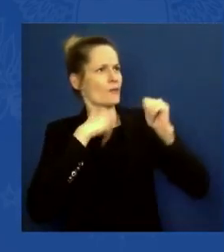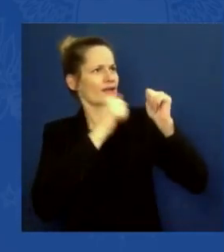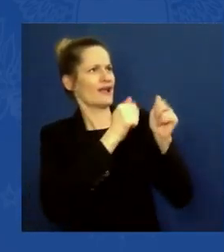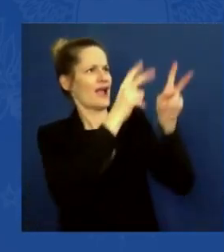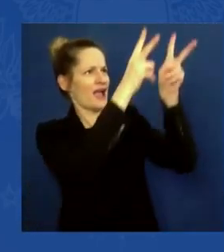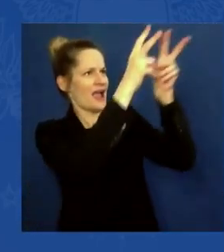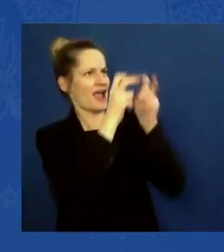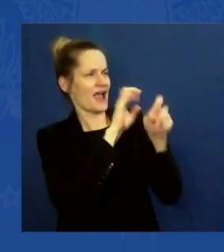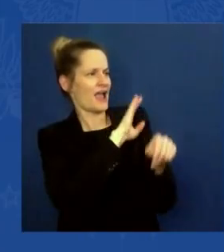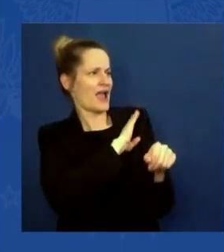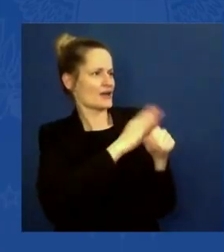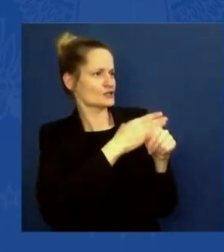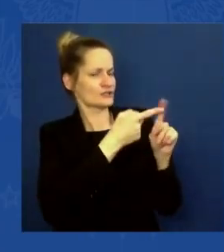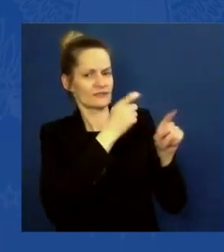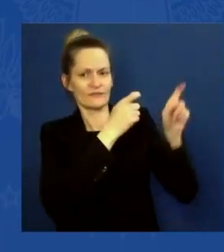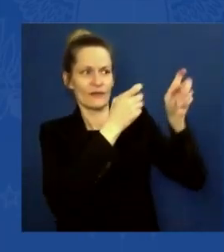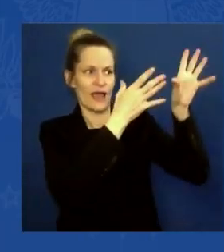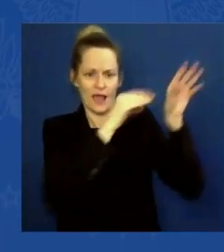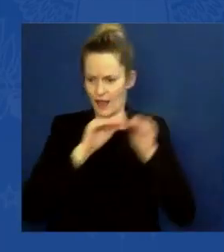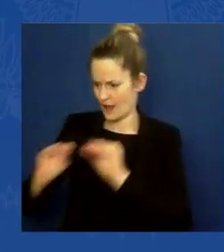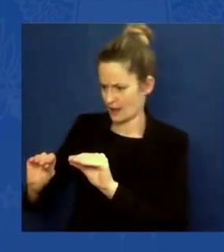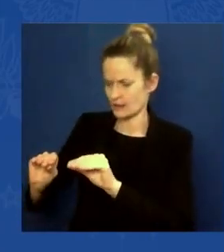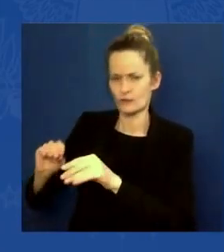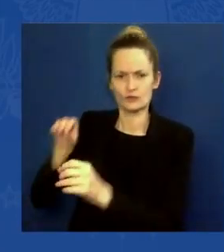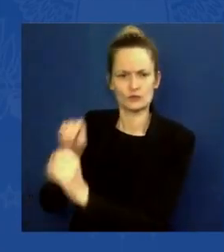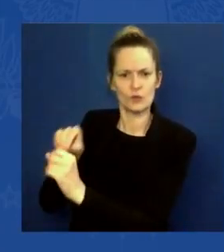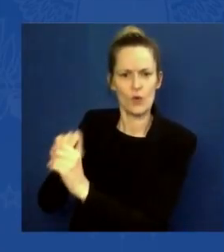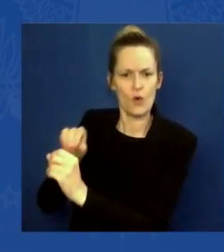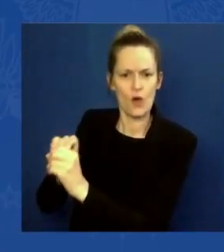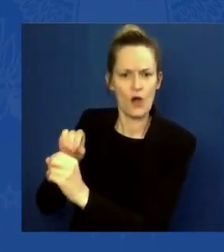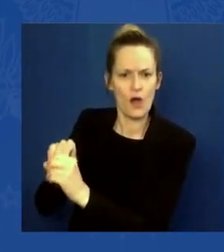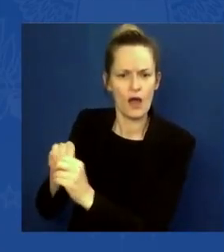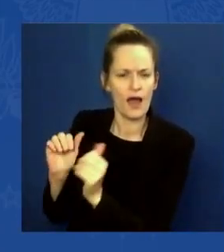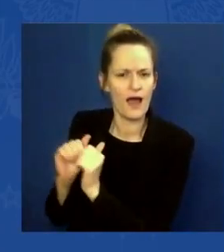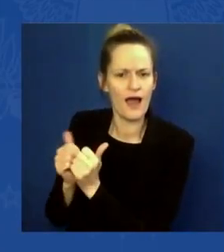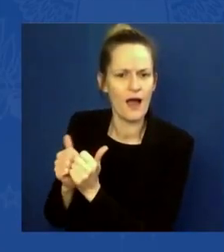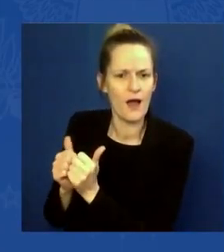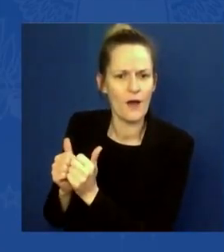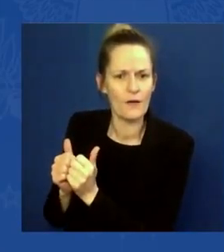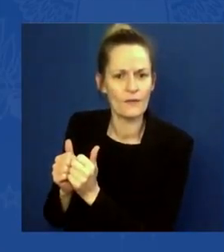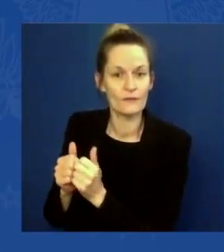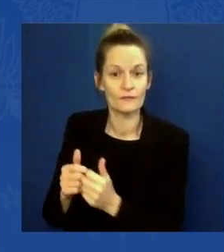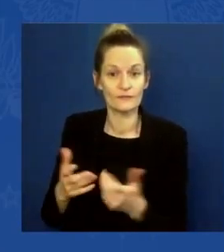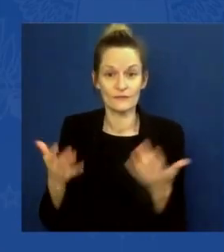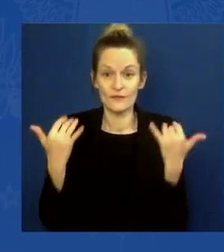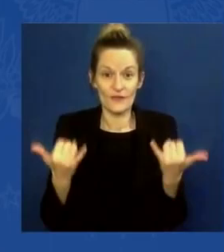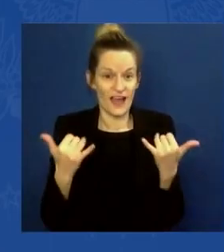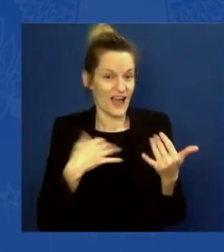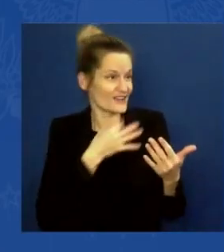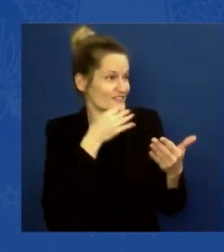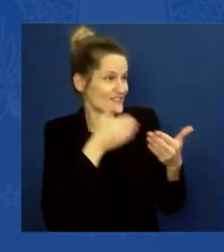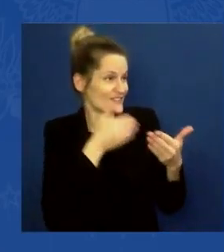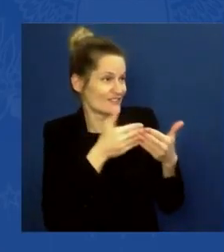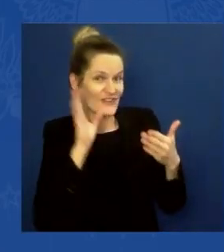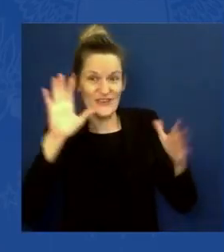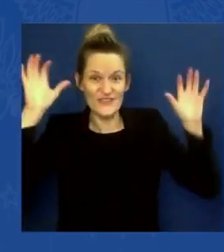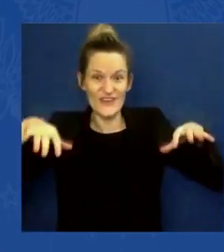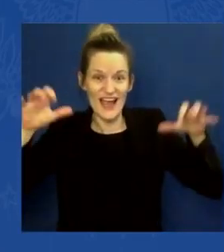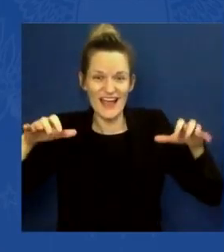now, it's going to rain. Now, right now, we've got transmission projects